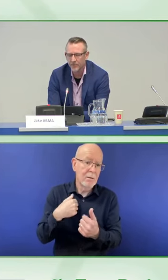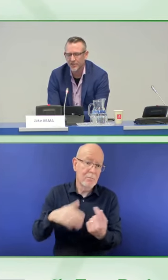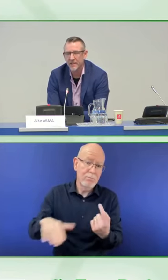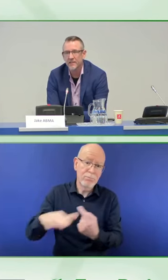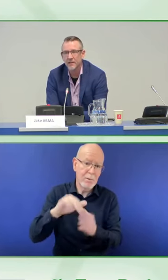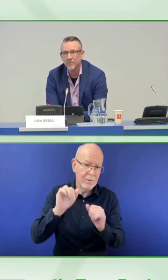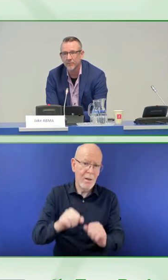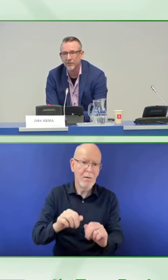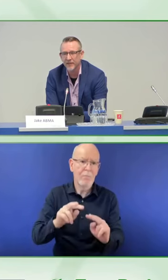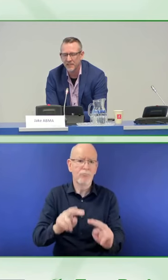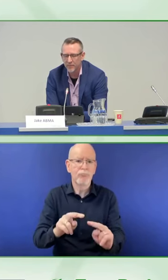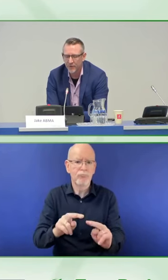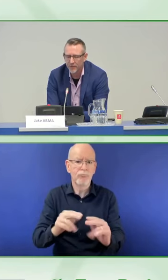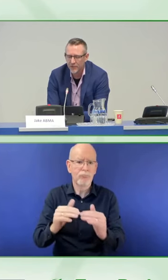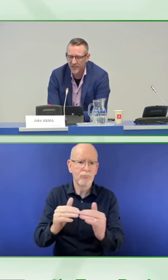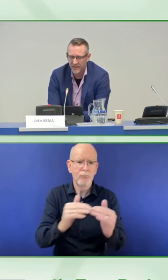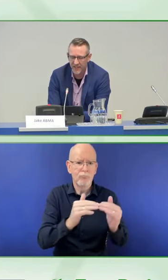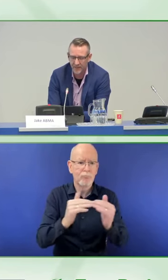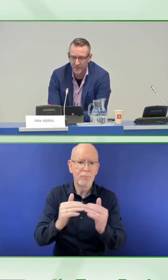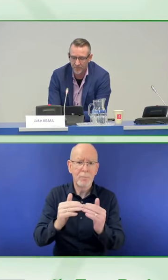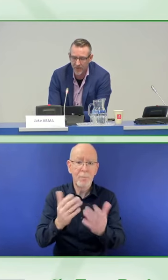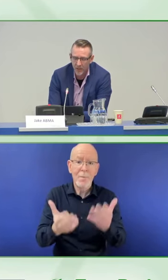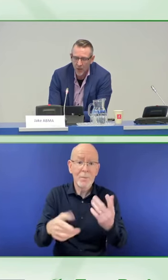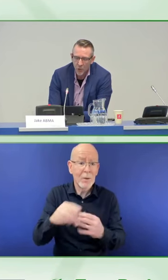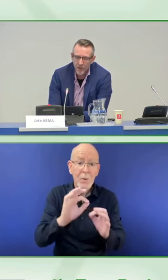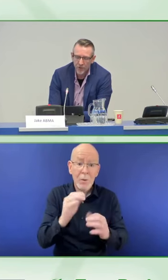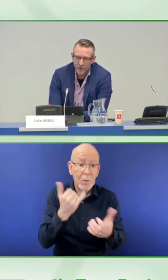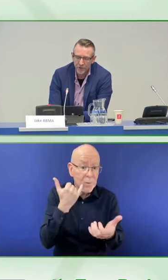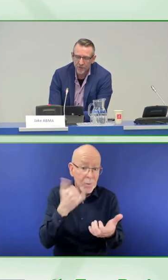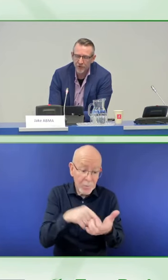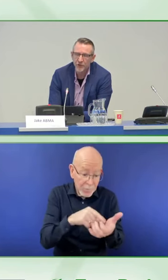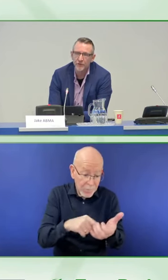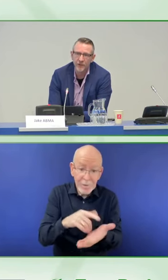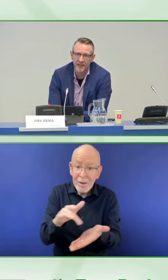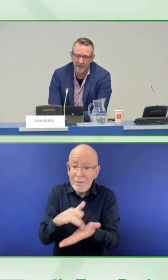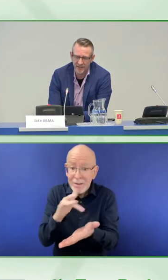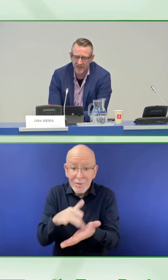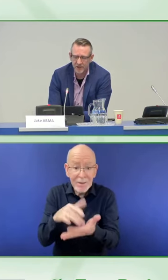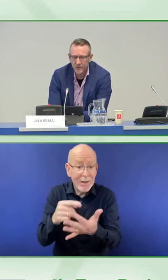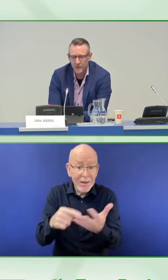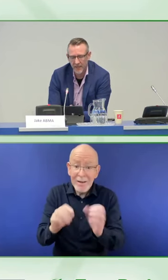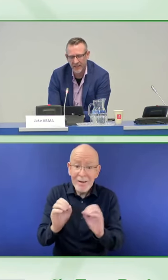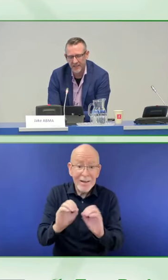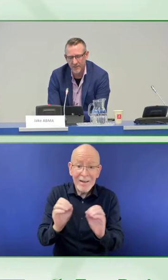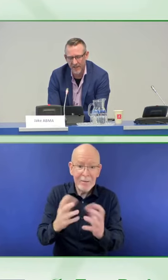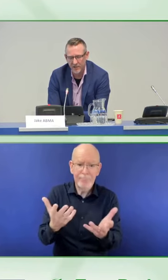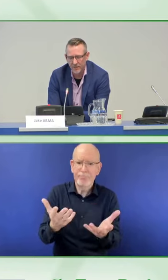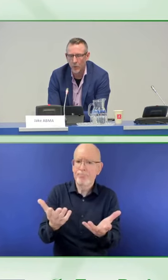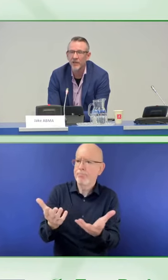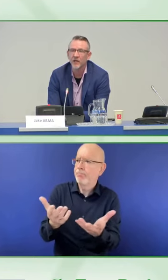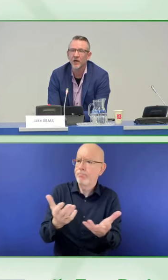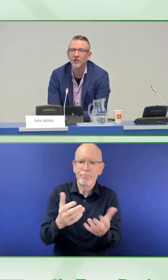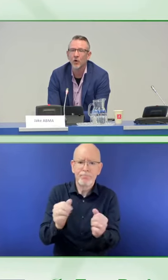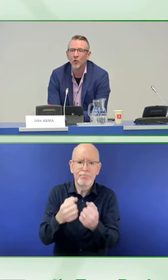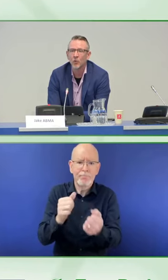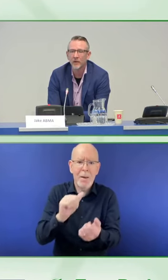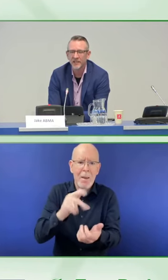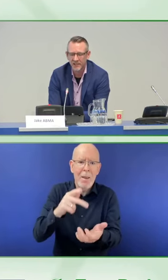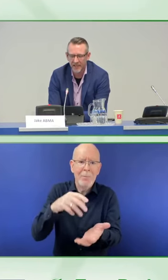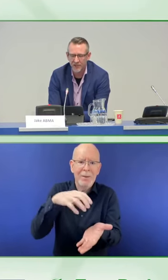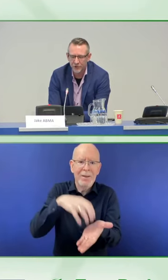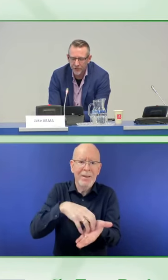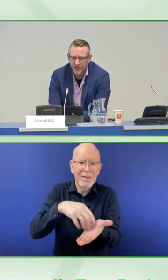disability prevents them from using the scanner. We offer services for their needs too, like SMS. We are